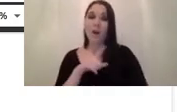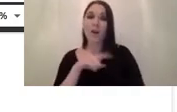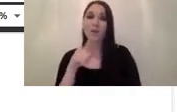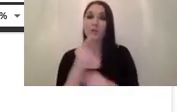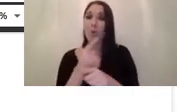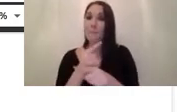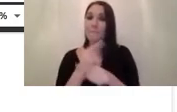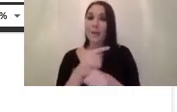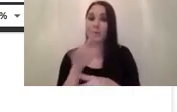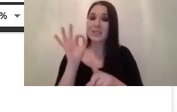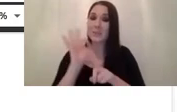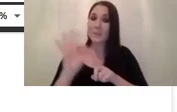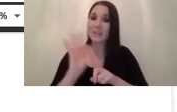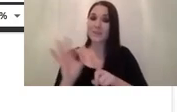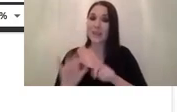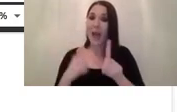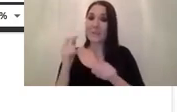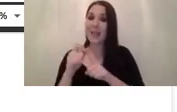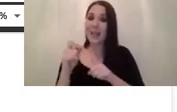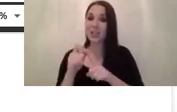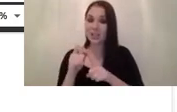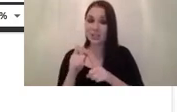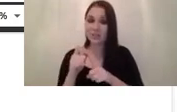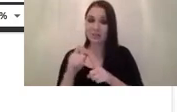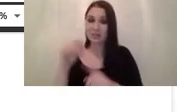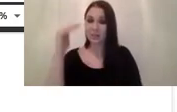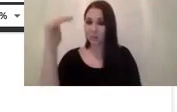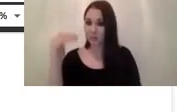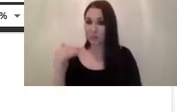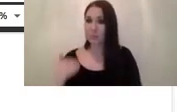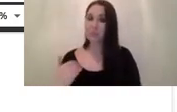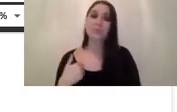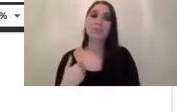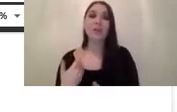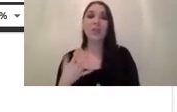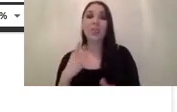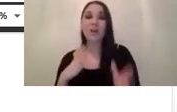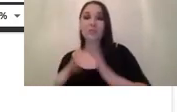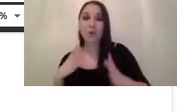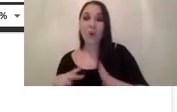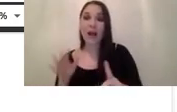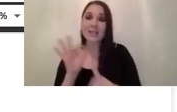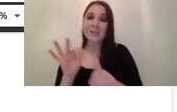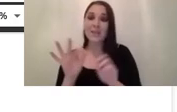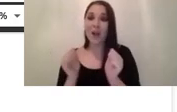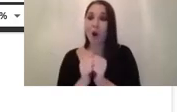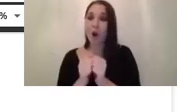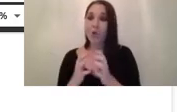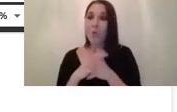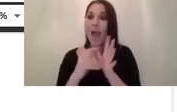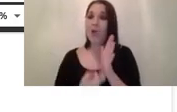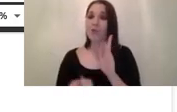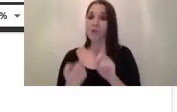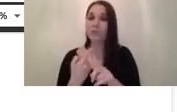about specific applications more industrial applications that require uh specific hardware nowadays